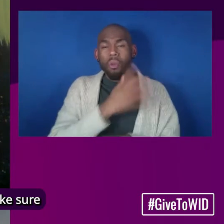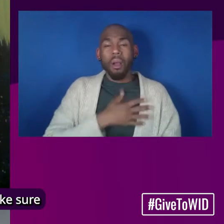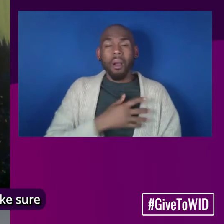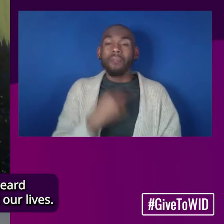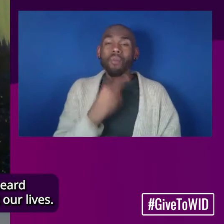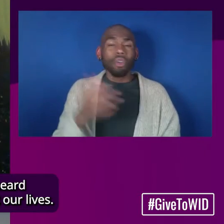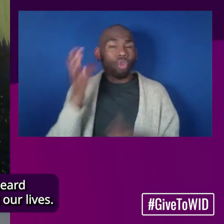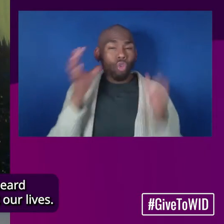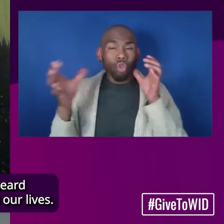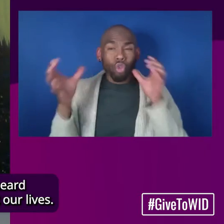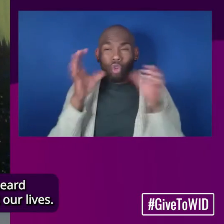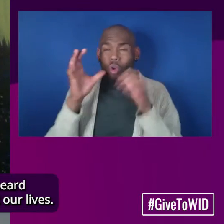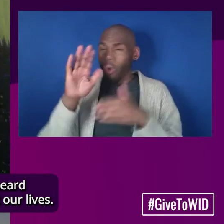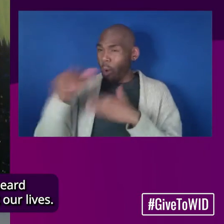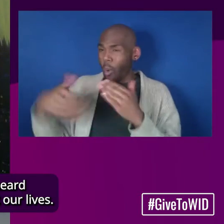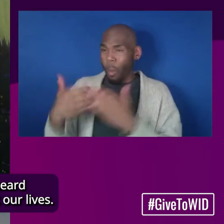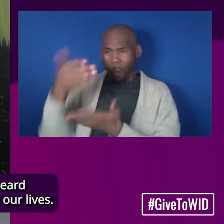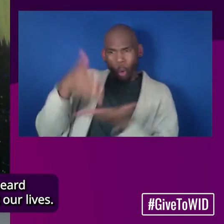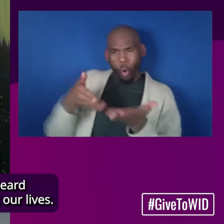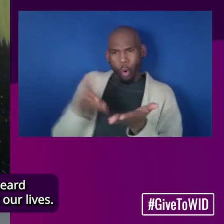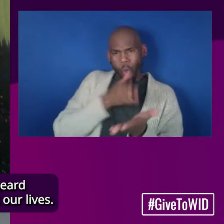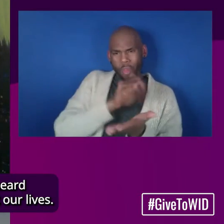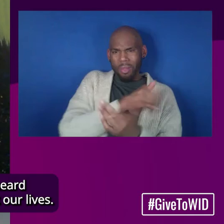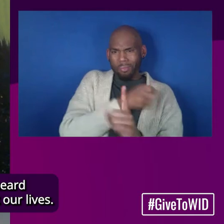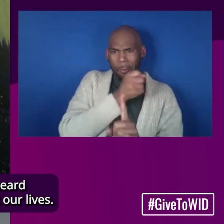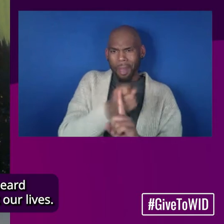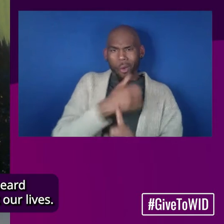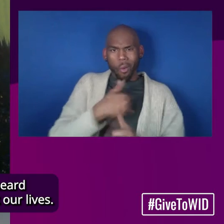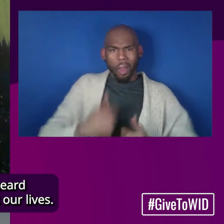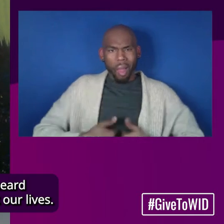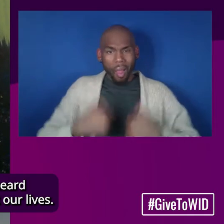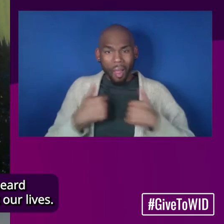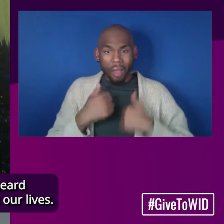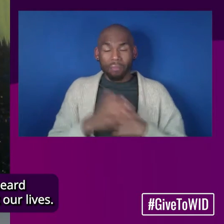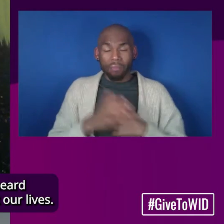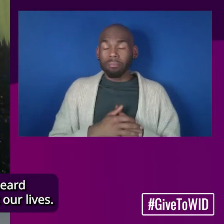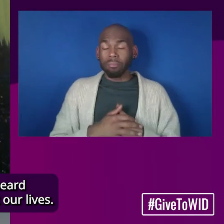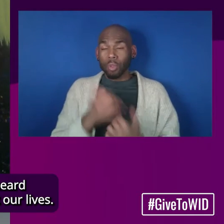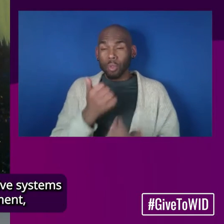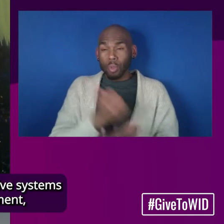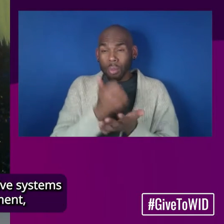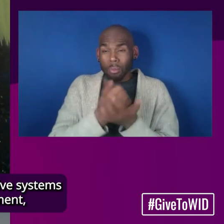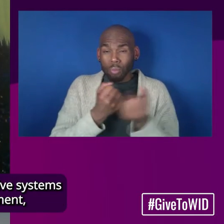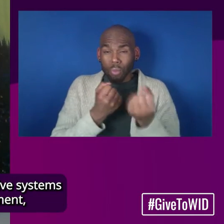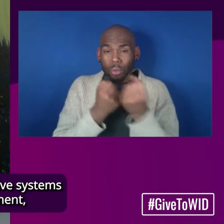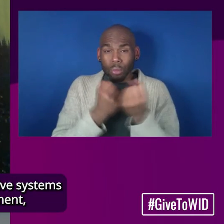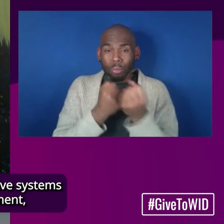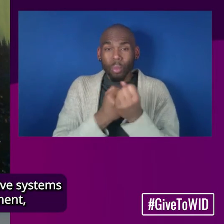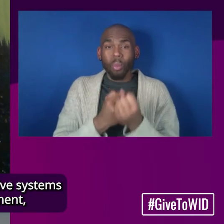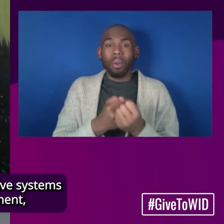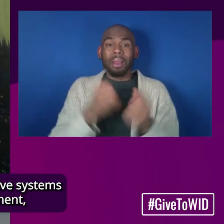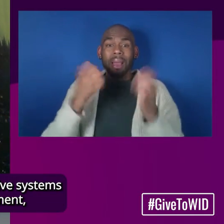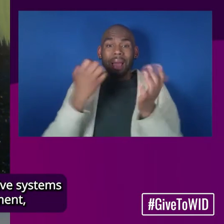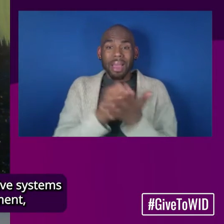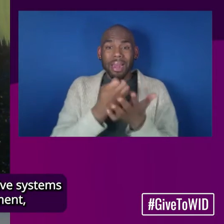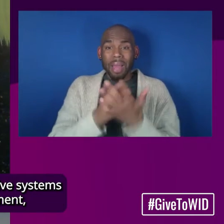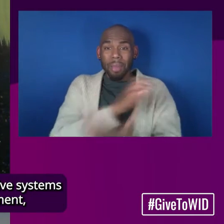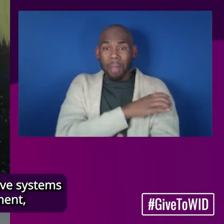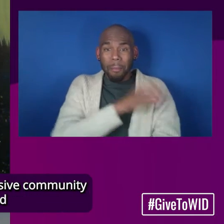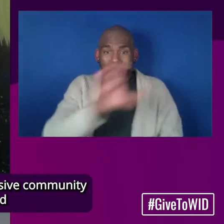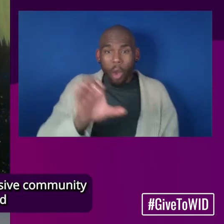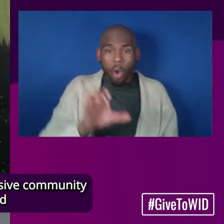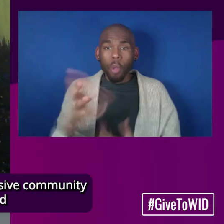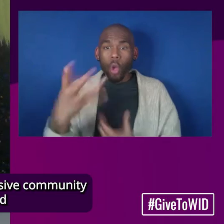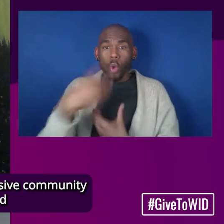to make sure that our voices are heard in all aspects that impact our lives. In order to support and drive system change for